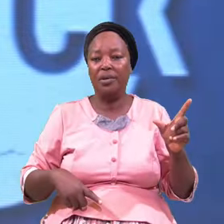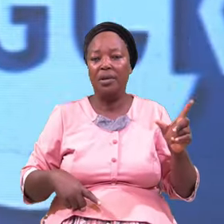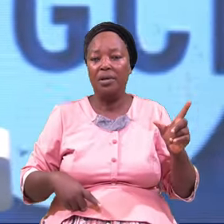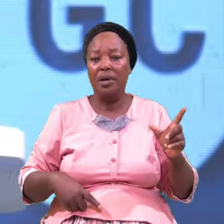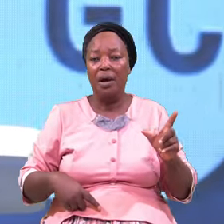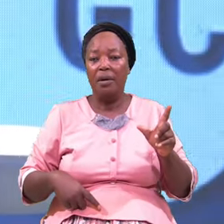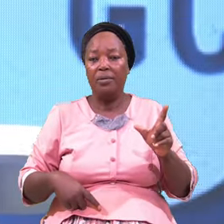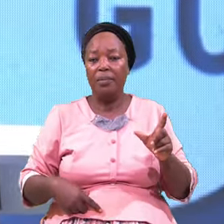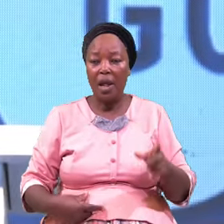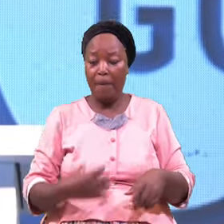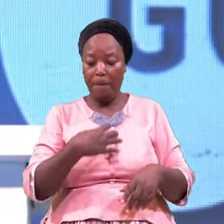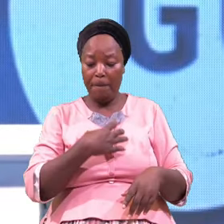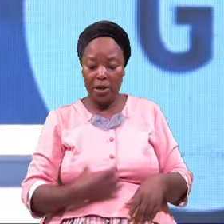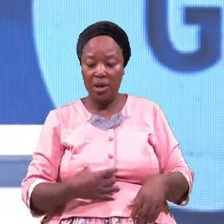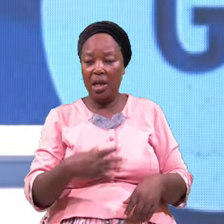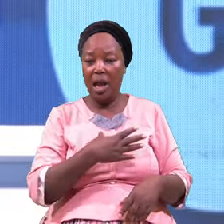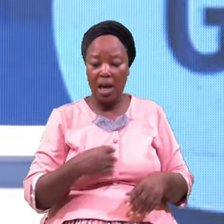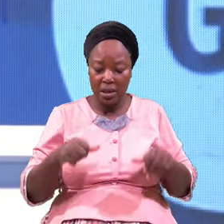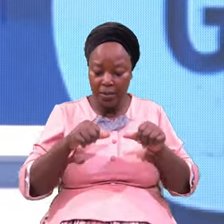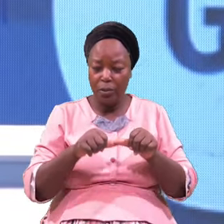Passionate And Importunate